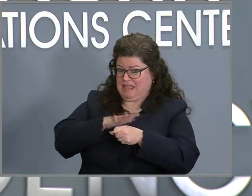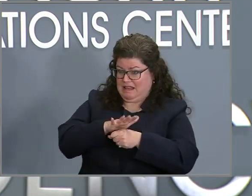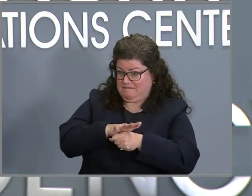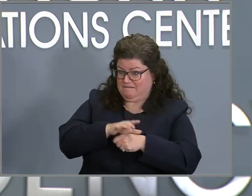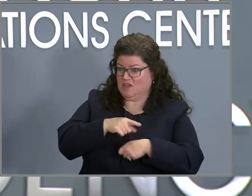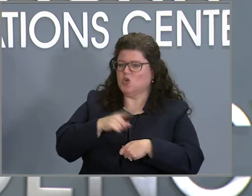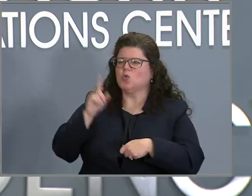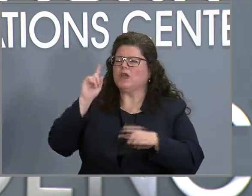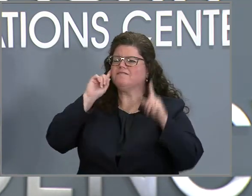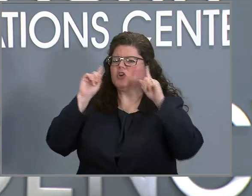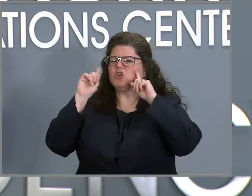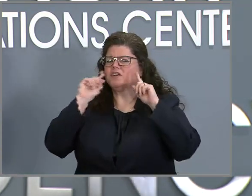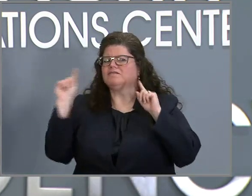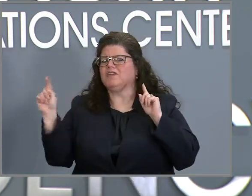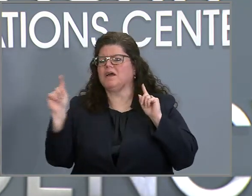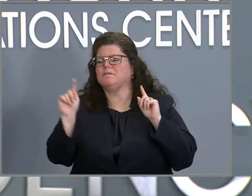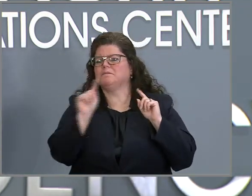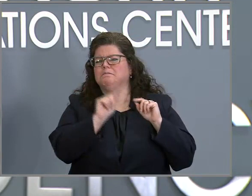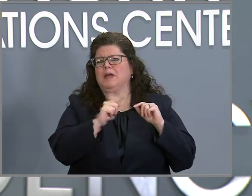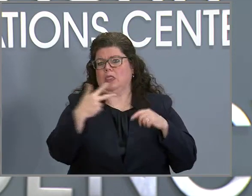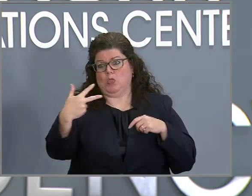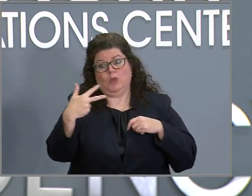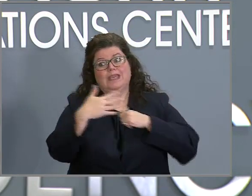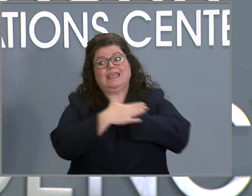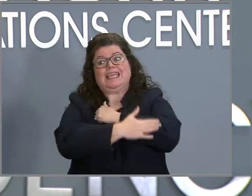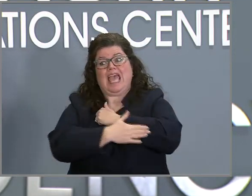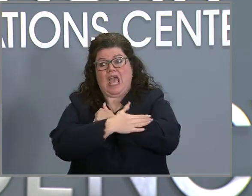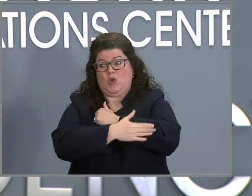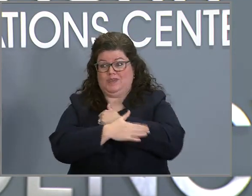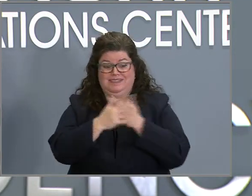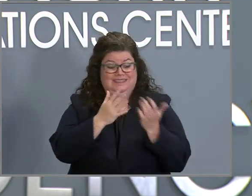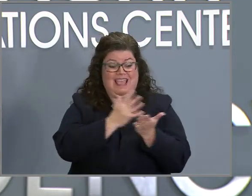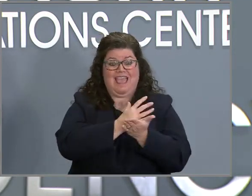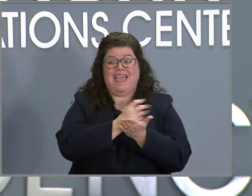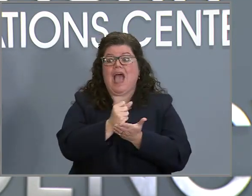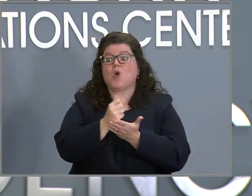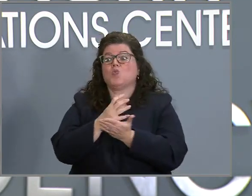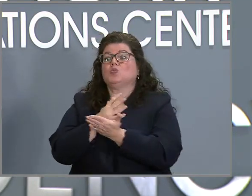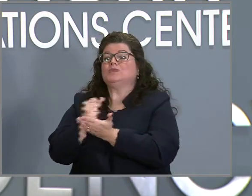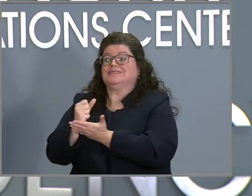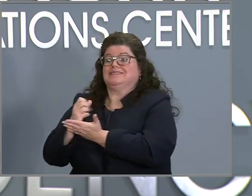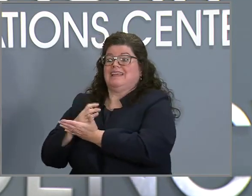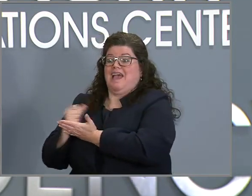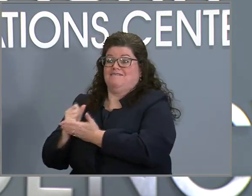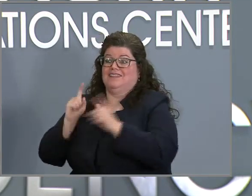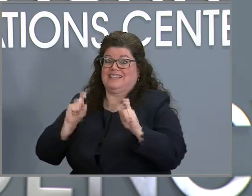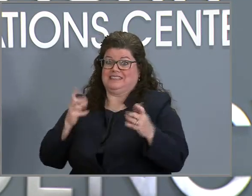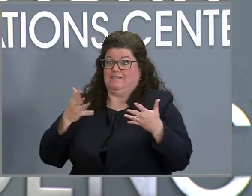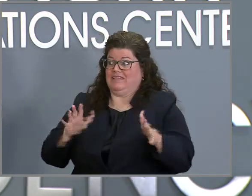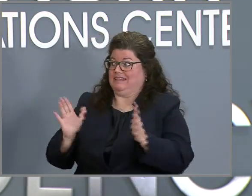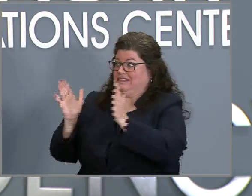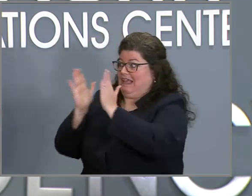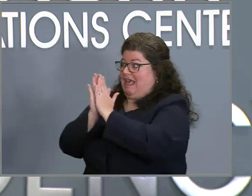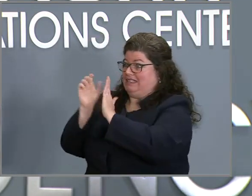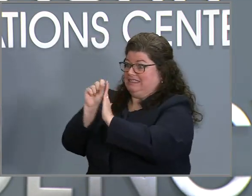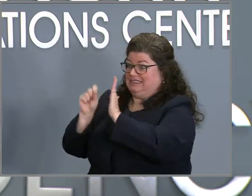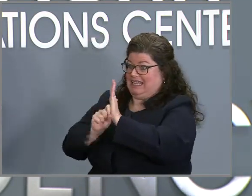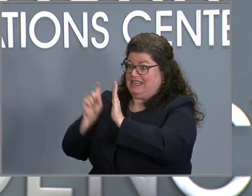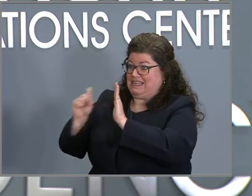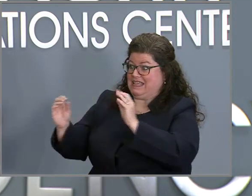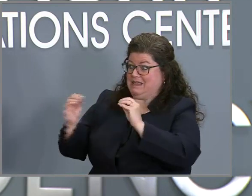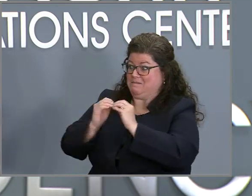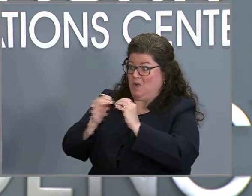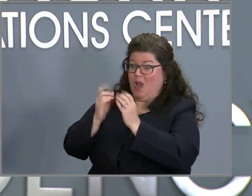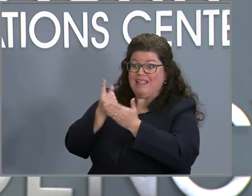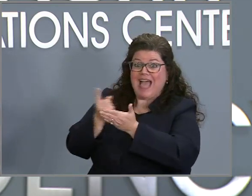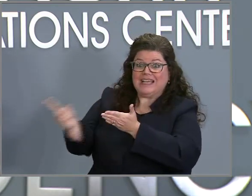from several counties now at least three that are out of tests. They say they've requested some from the state almost, almost a week